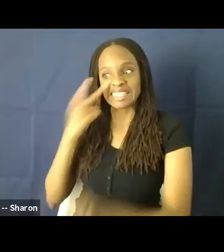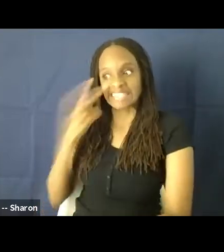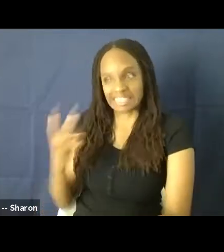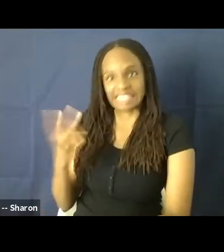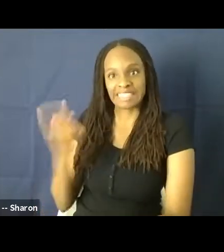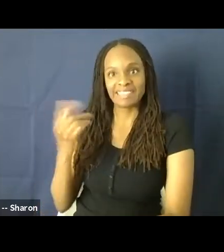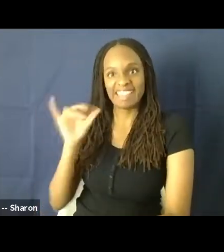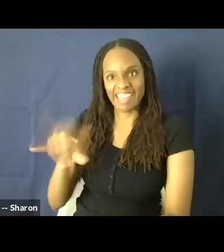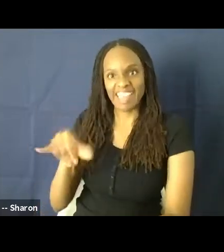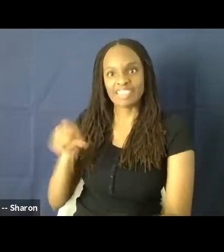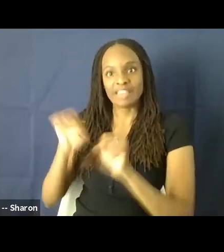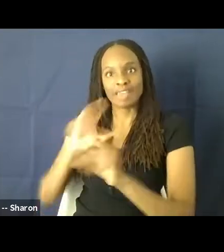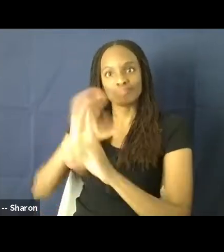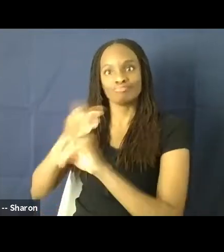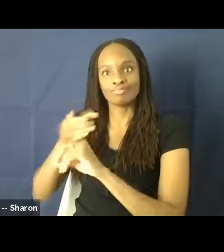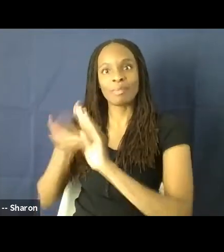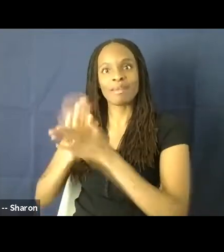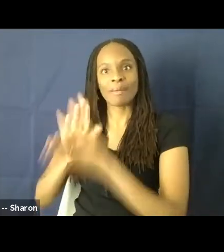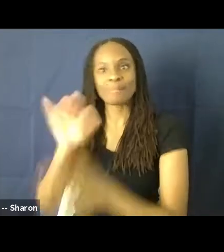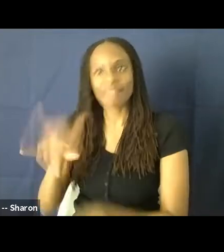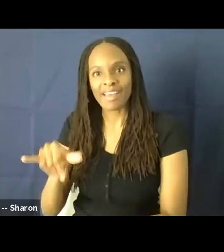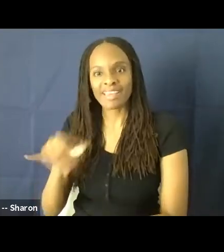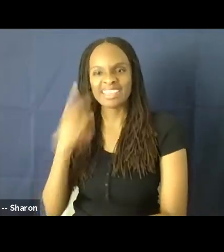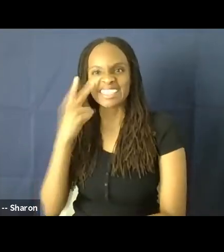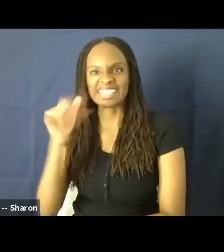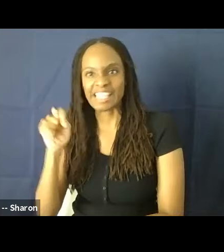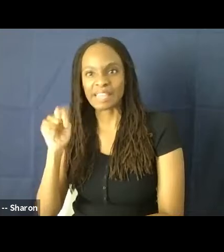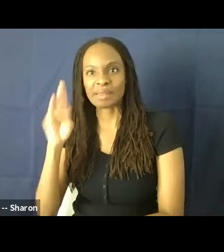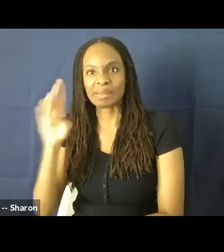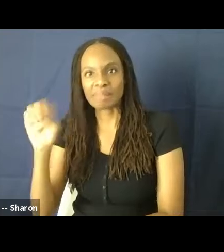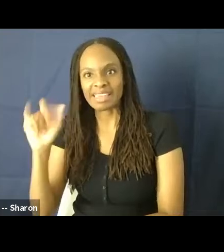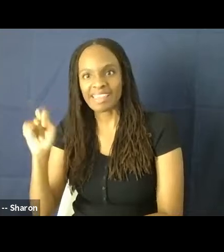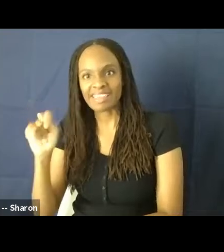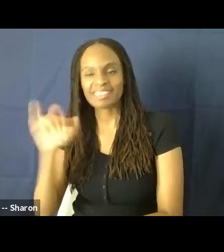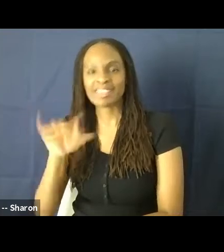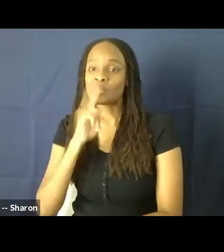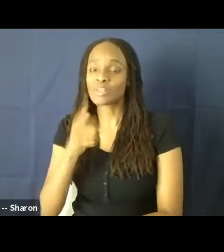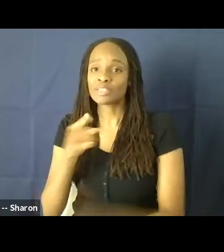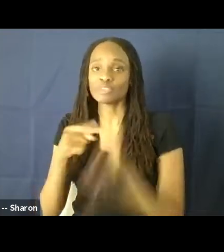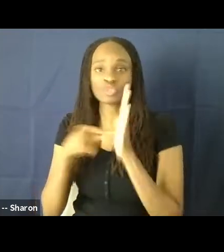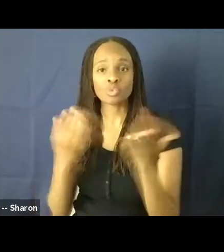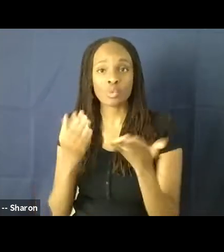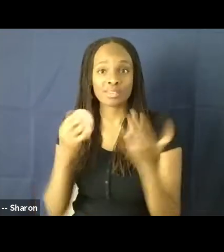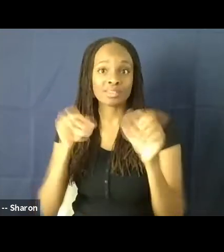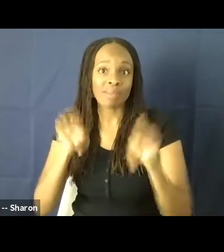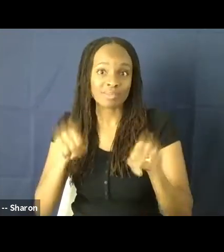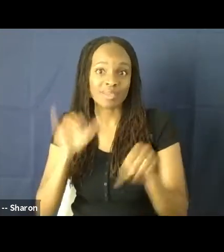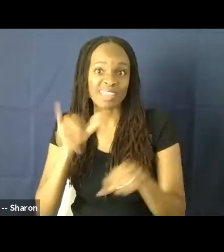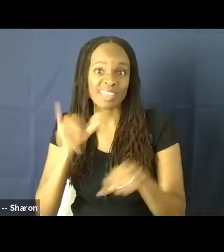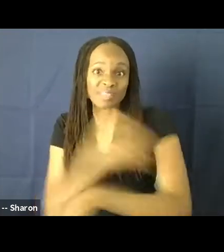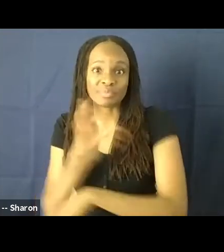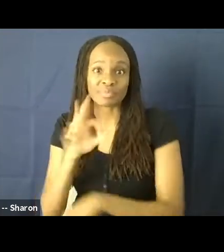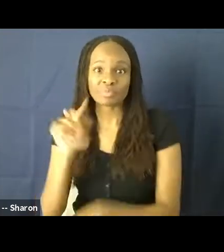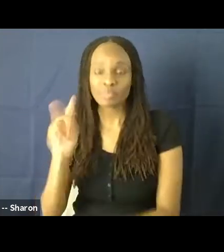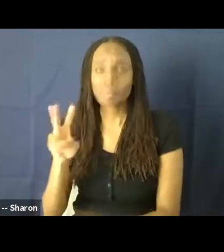that's really the power of film and television. It shows us what's possible. In some way, we are all